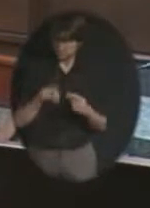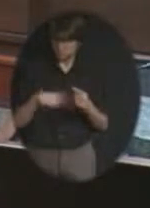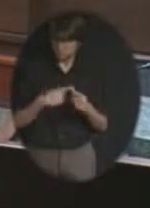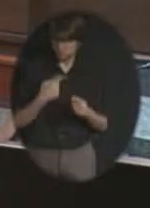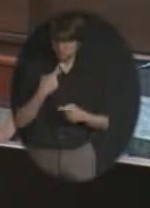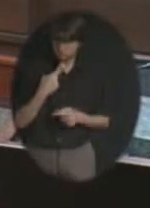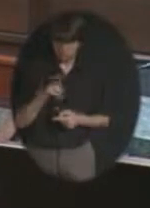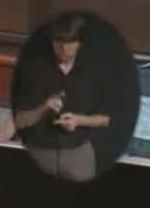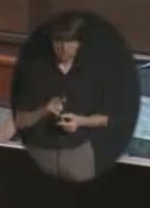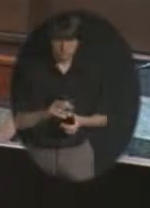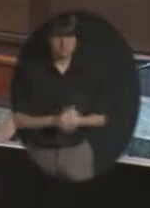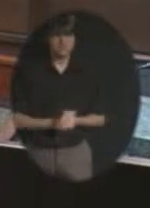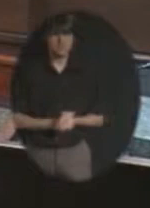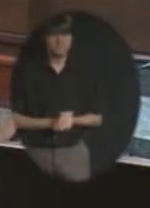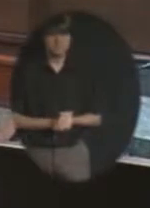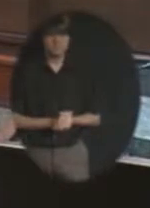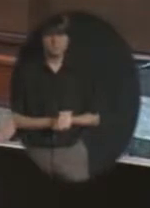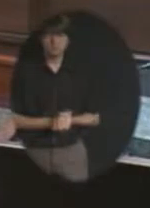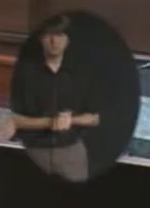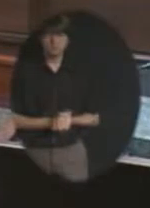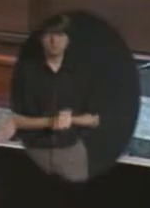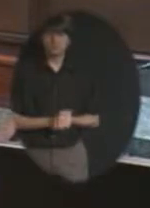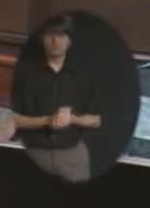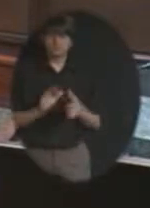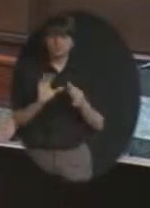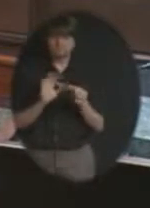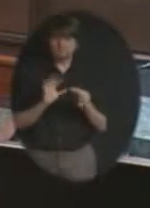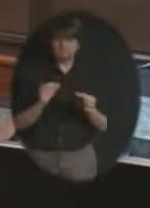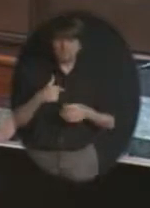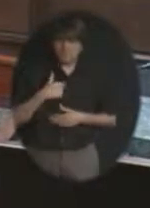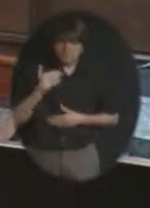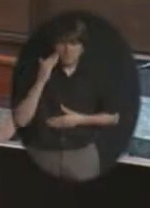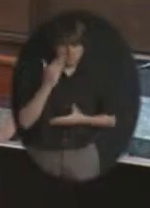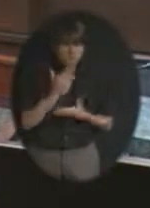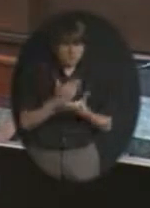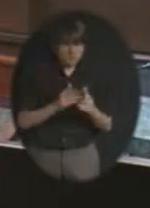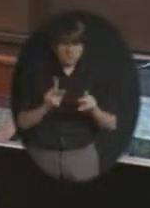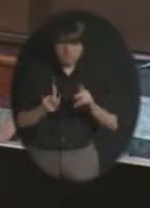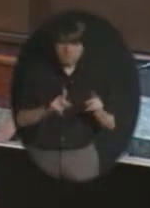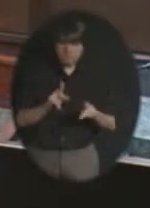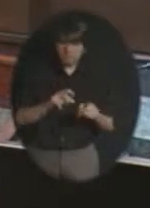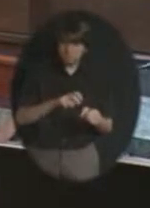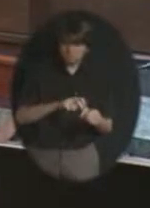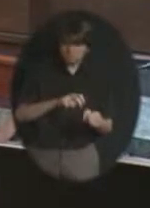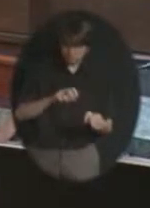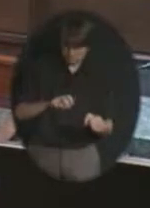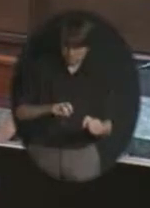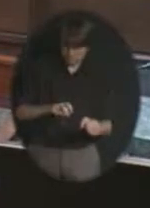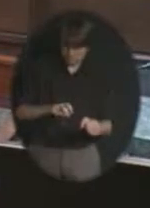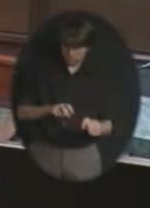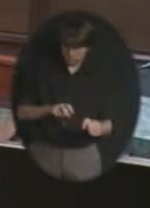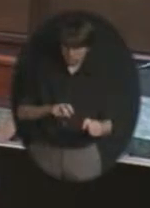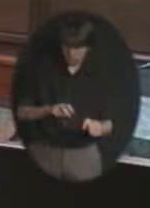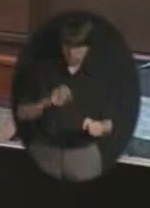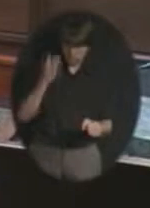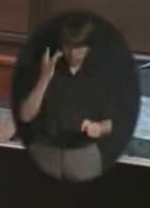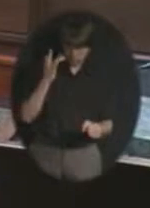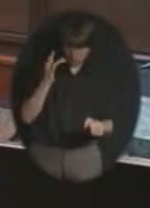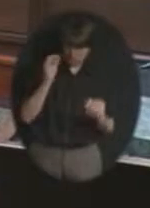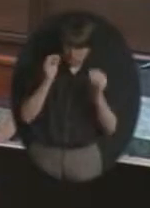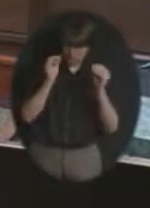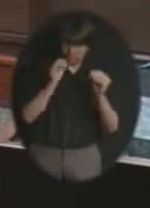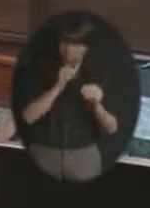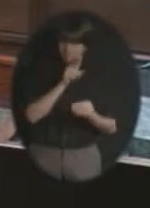Jim, just since I know a couple people that have resigned from a leave of absence because they're teaching